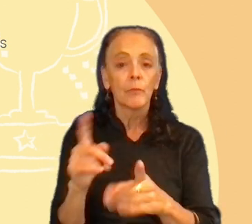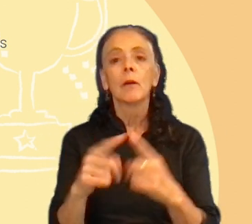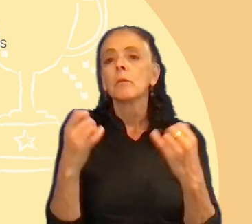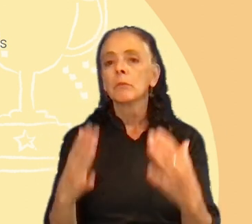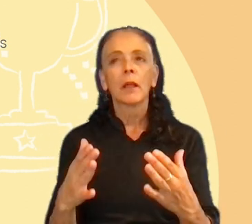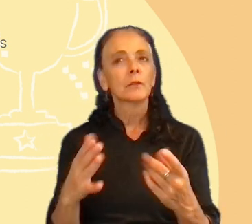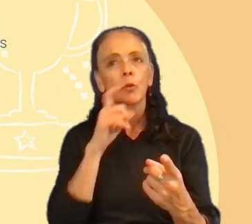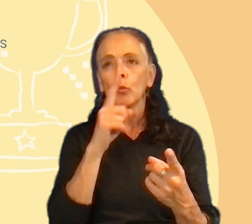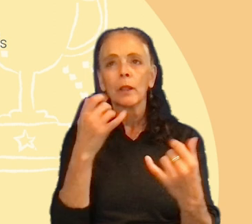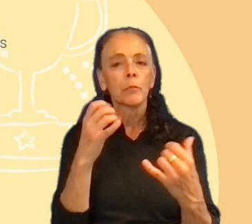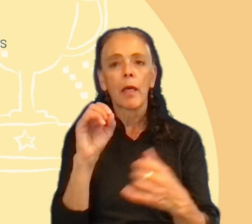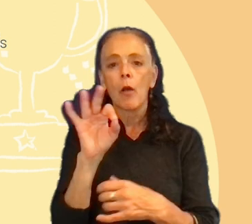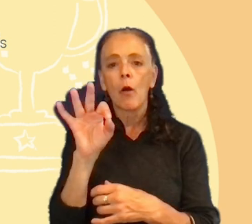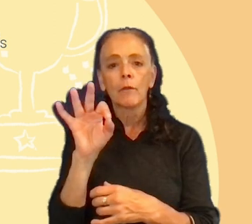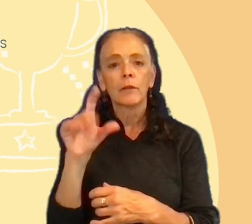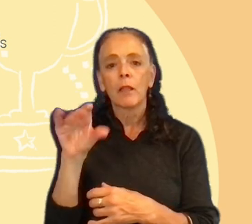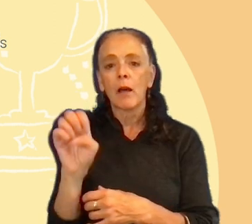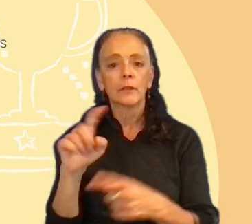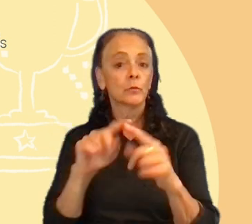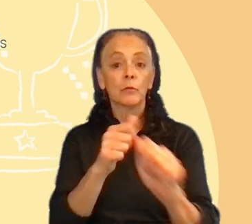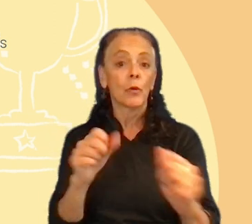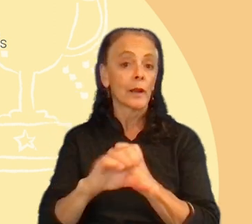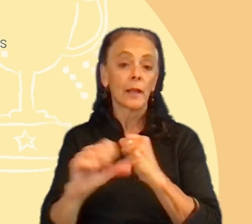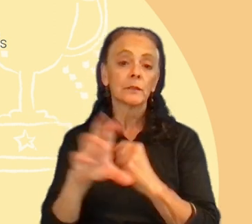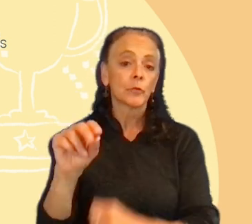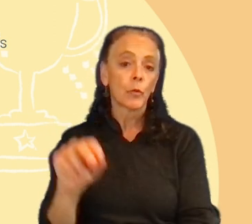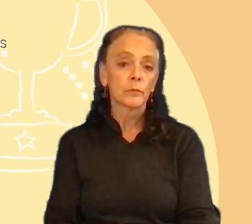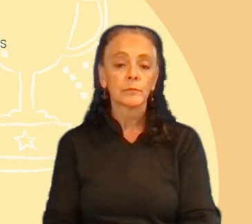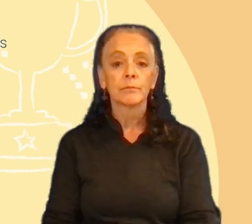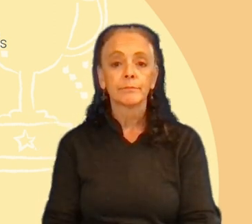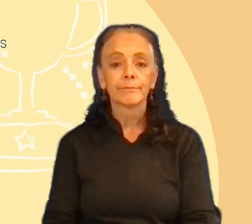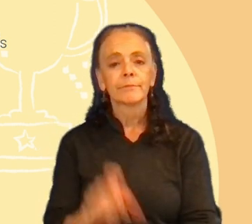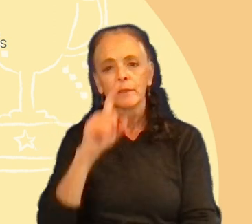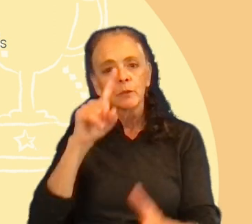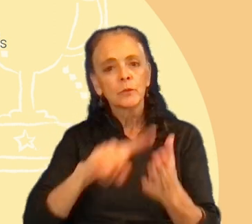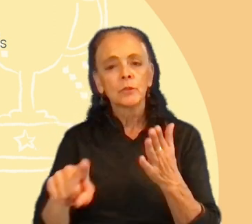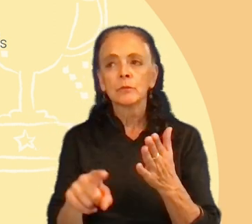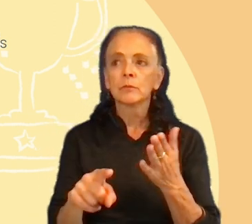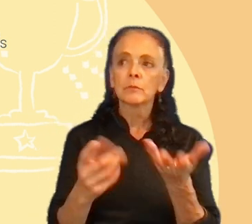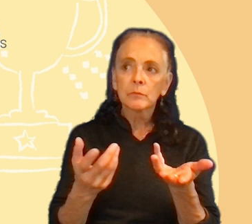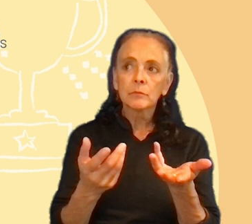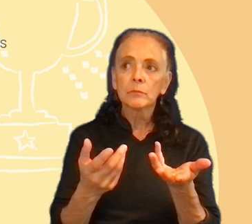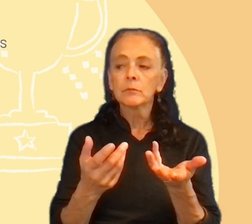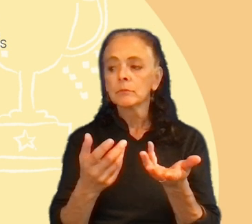don't really play offline to avoid, avoid ads. So we need to check how, how